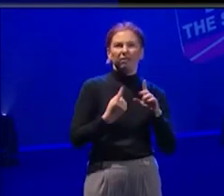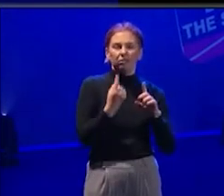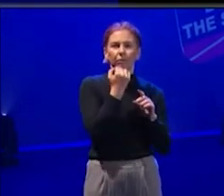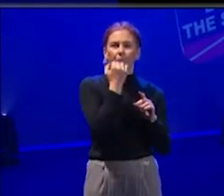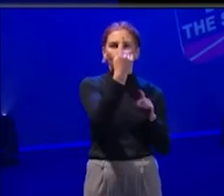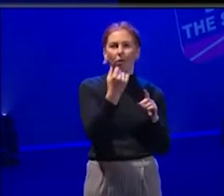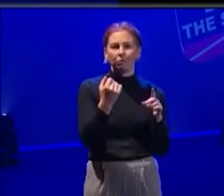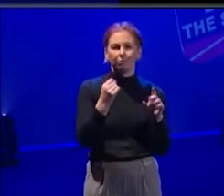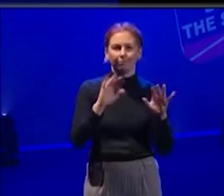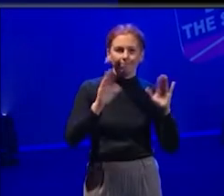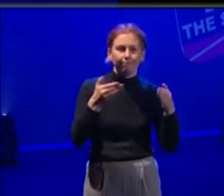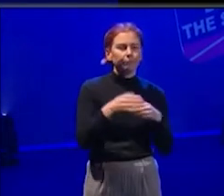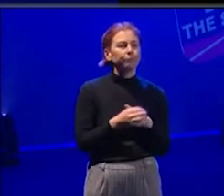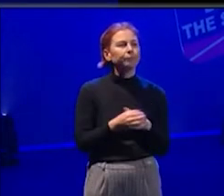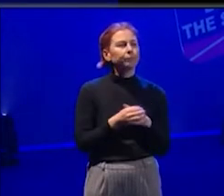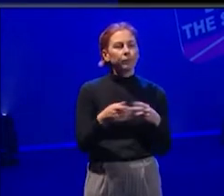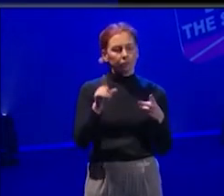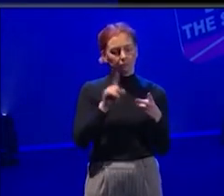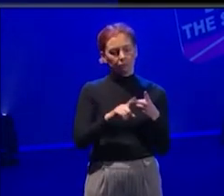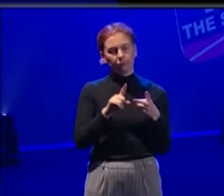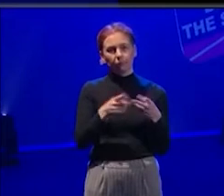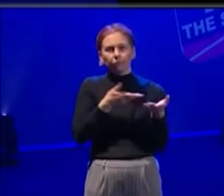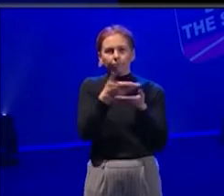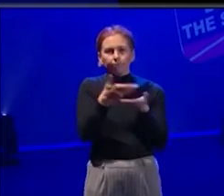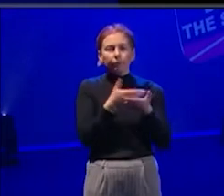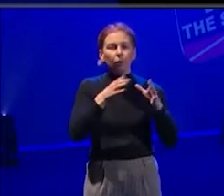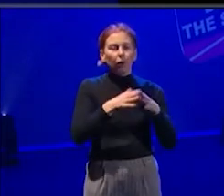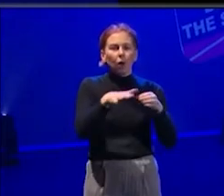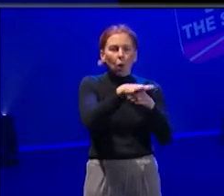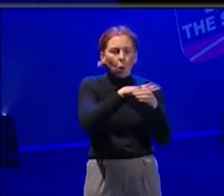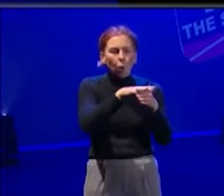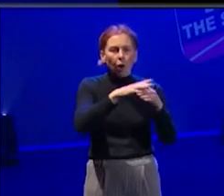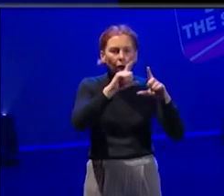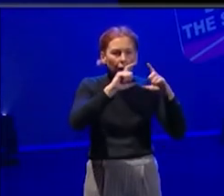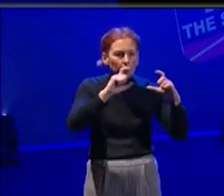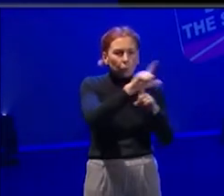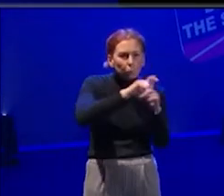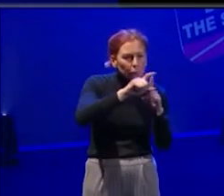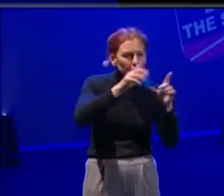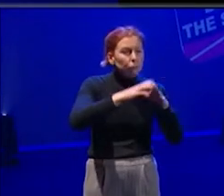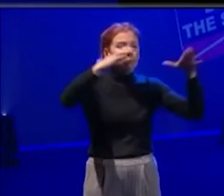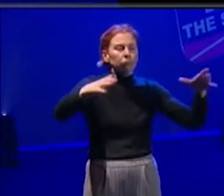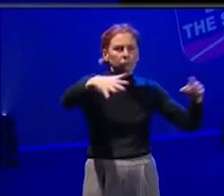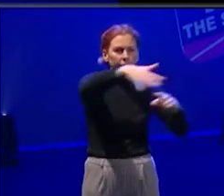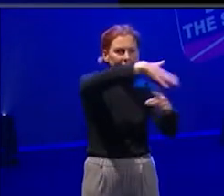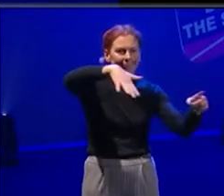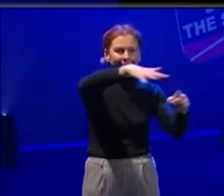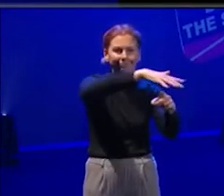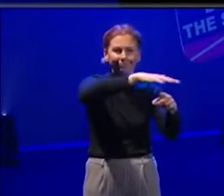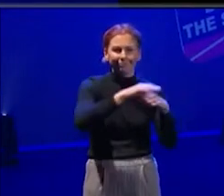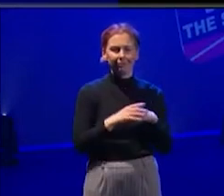talking to our hyperlocal community, thinking about what is it that, what do they feel is is